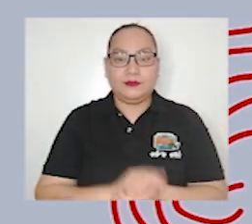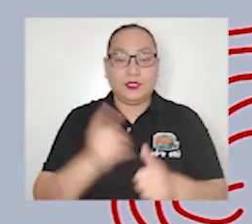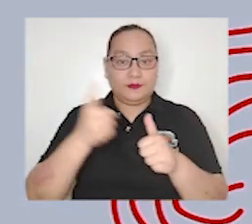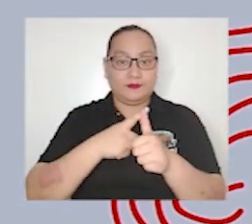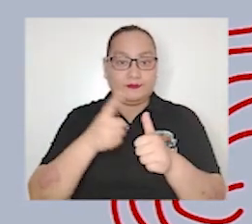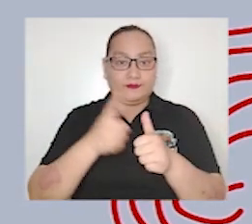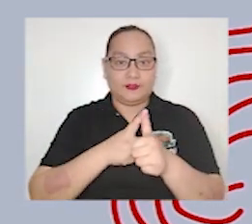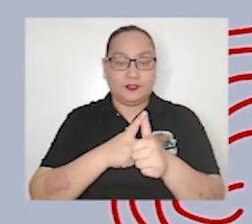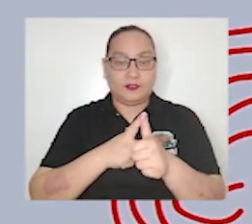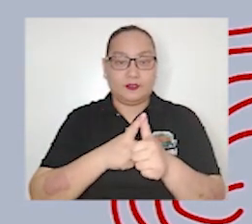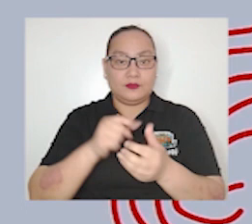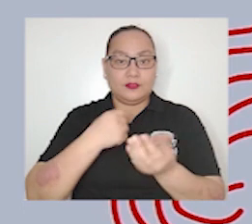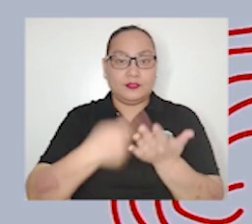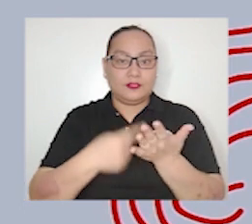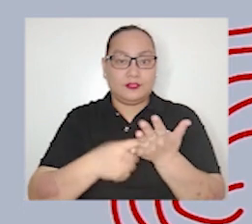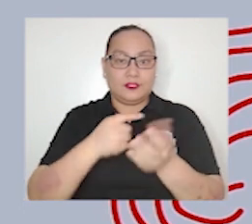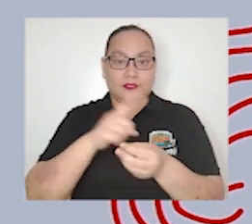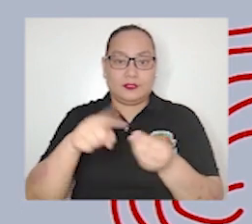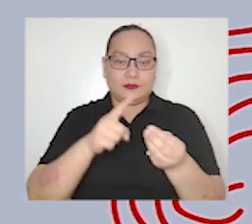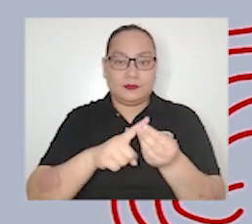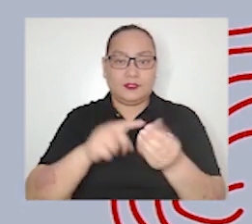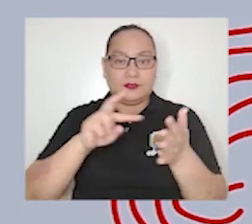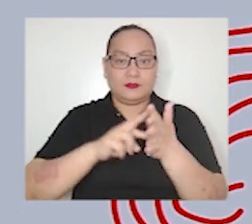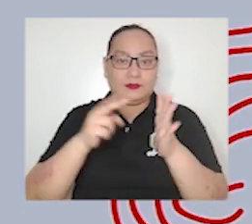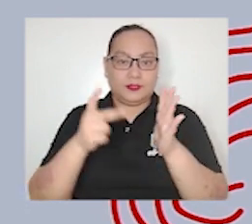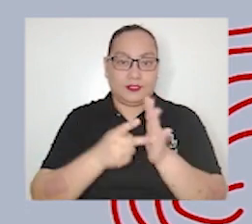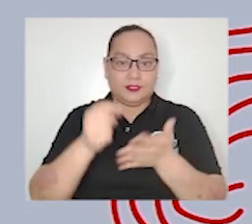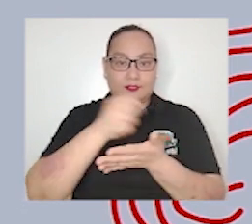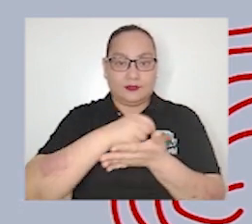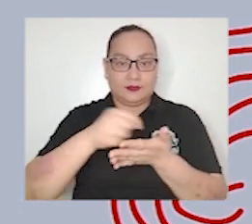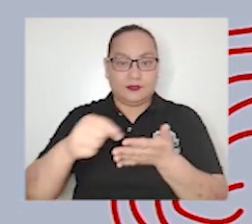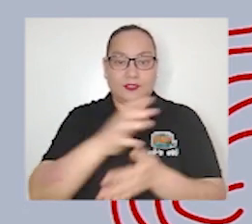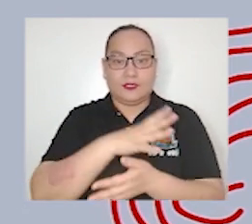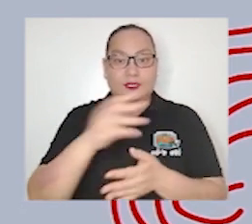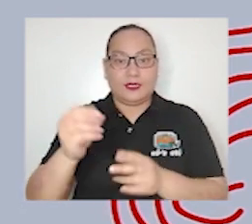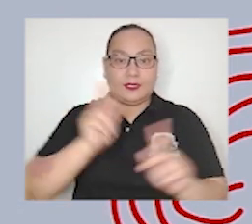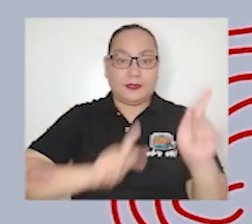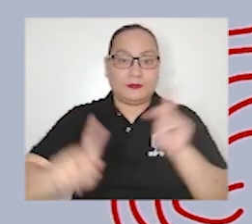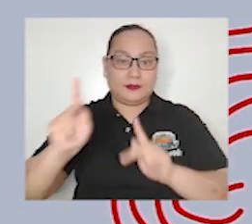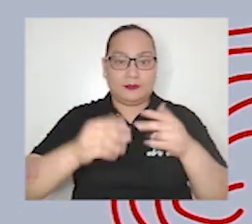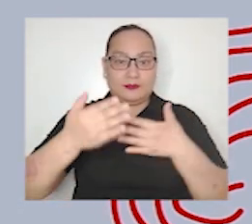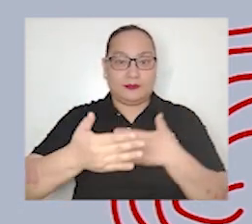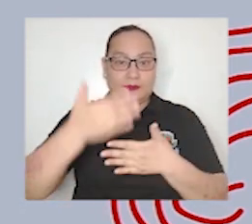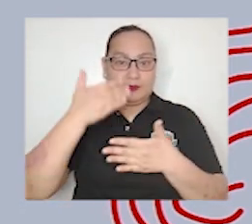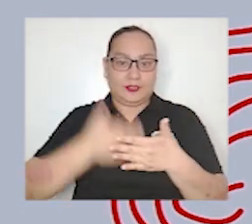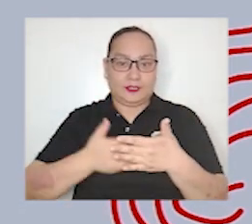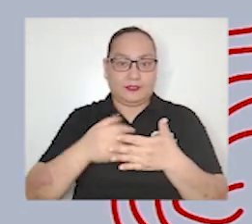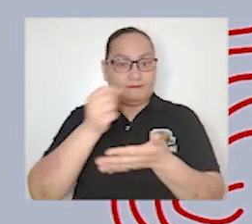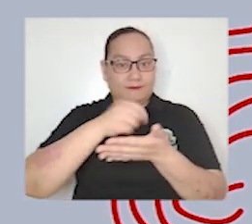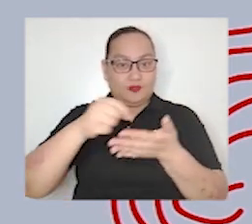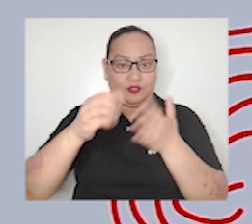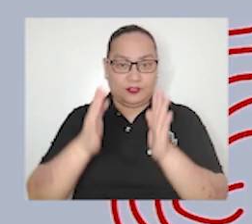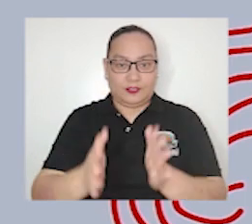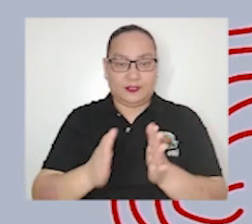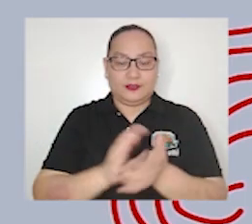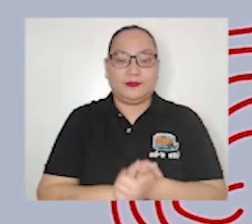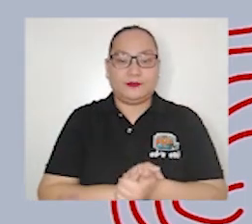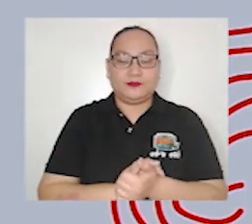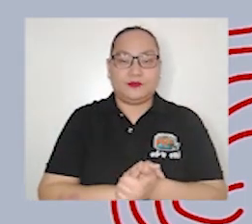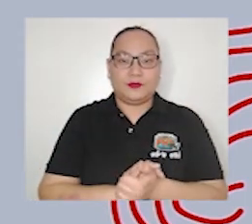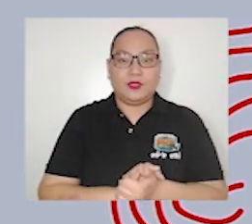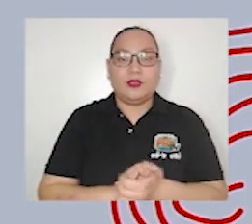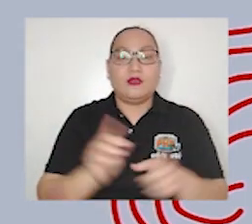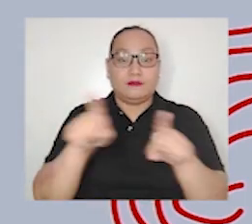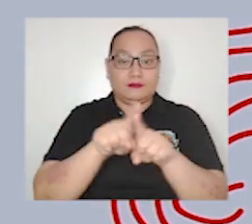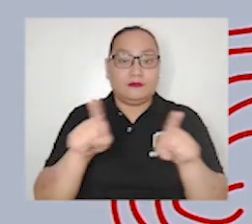we talk about the definition of journalism and the people behind it the journalists we